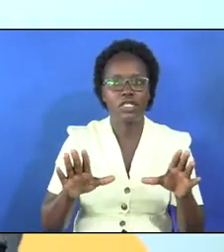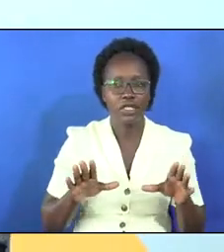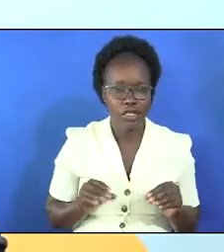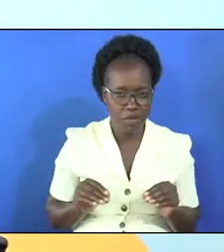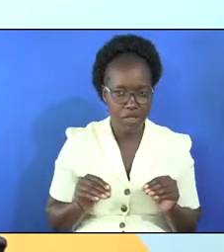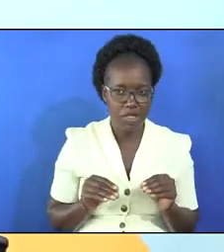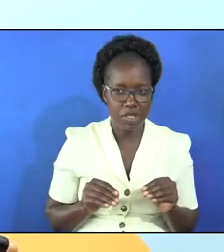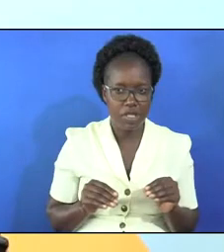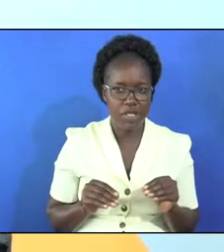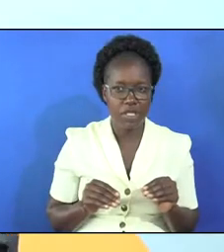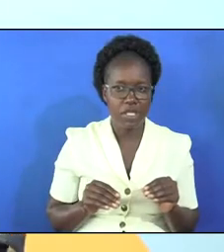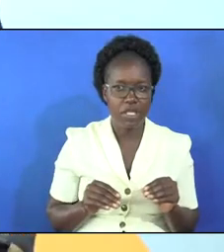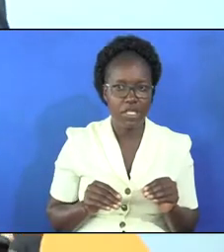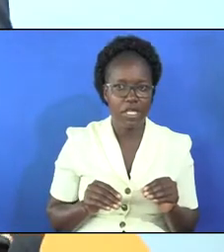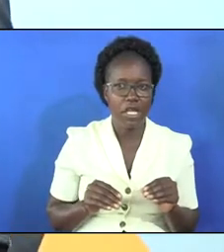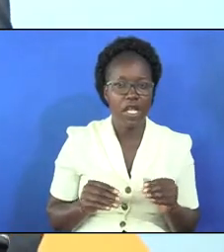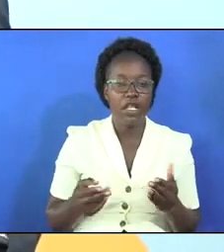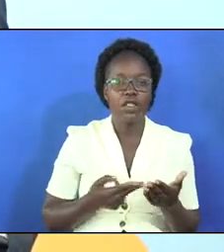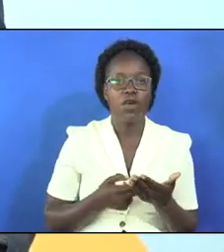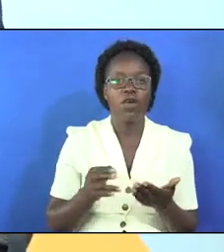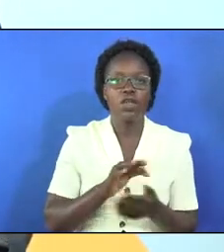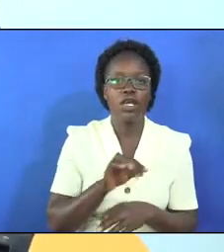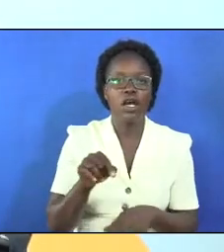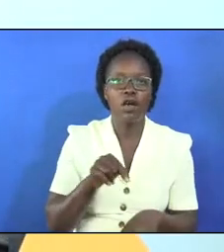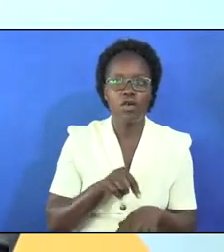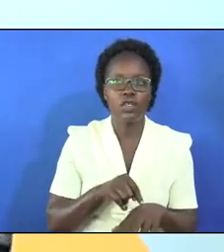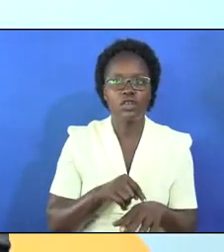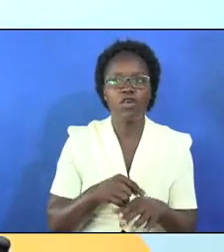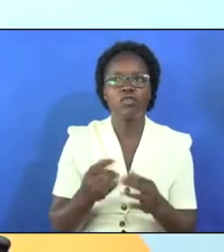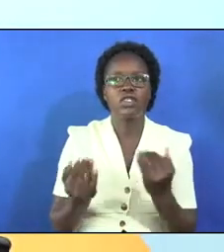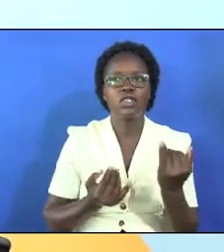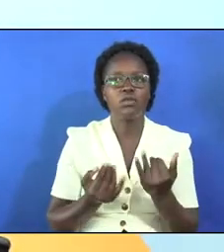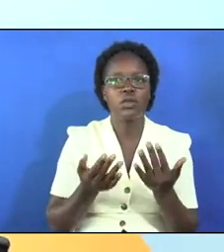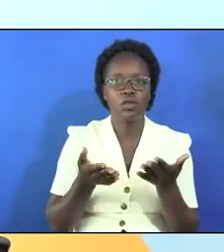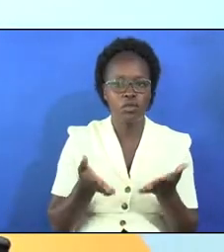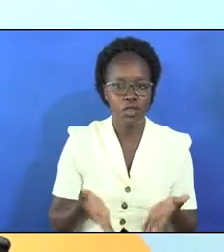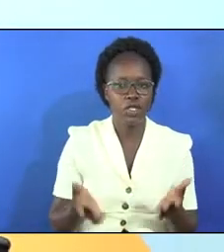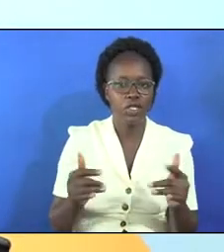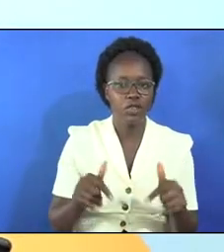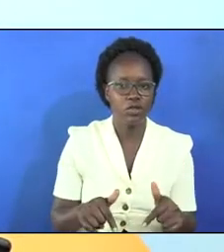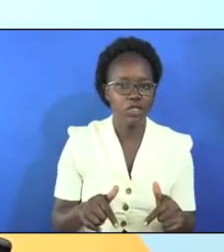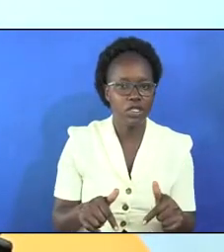that these holy hours for the Sabbath we will be here today